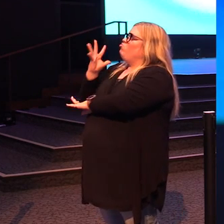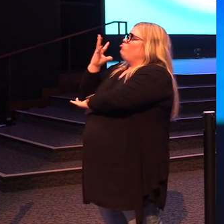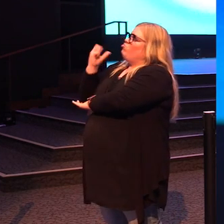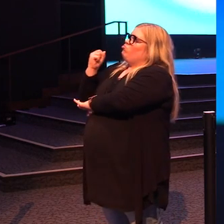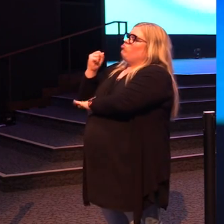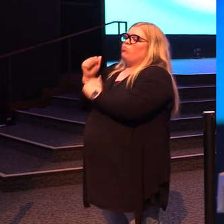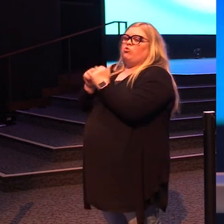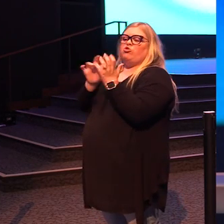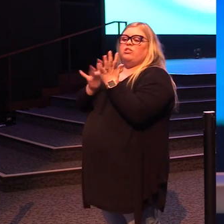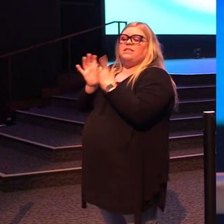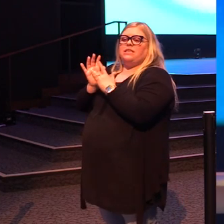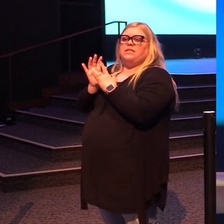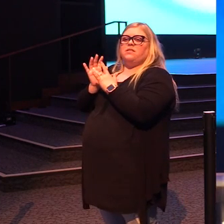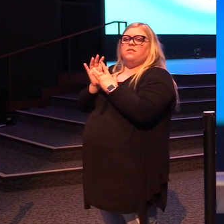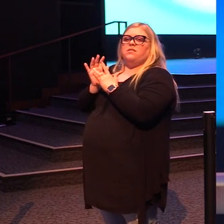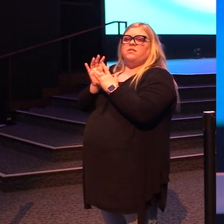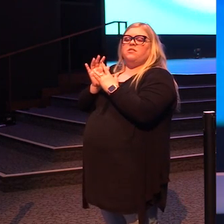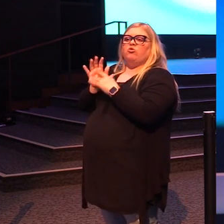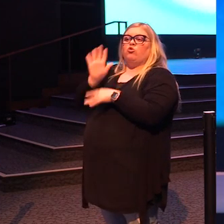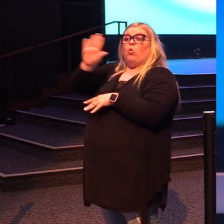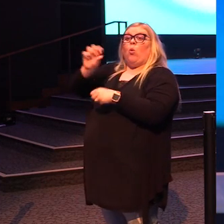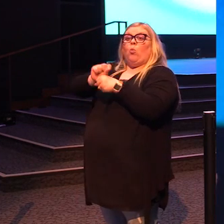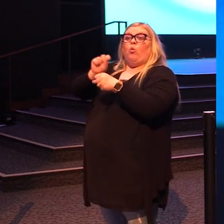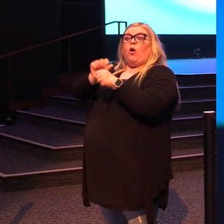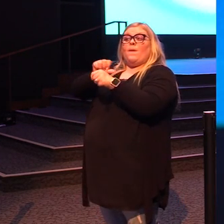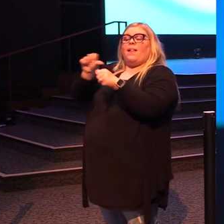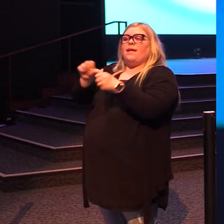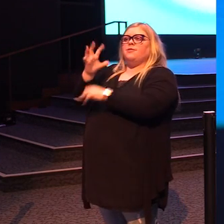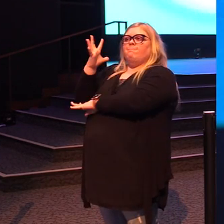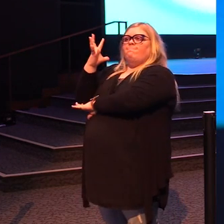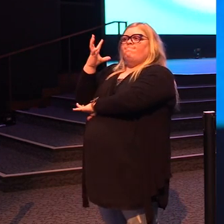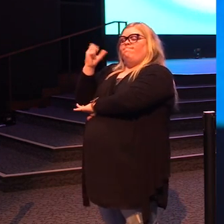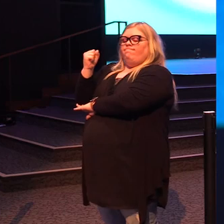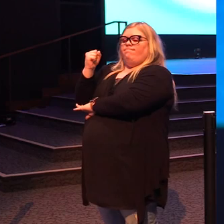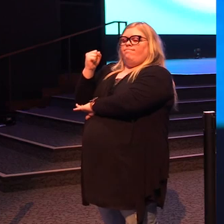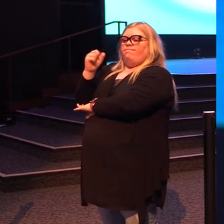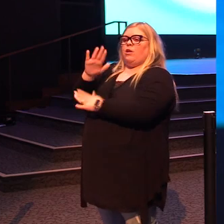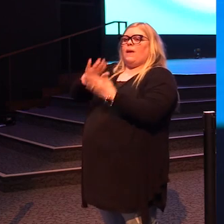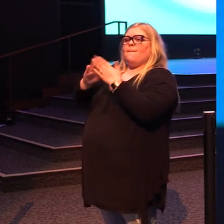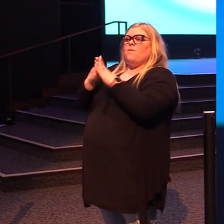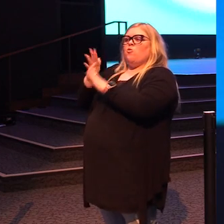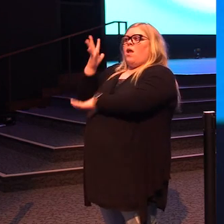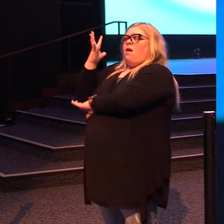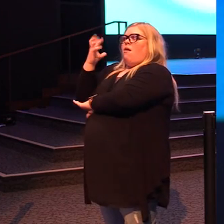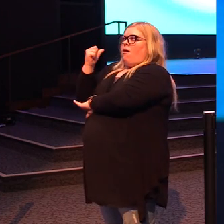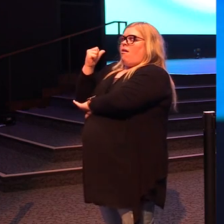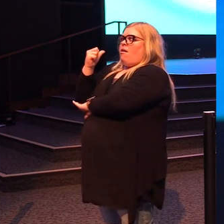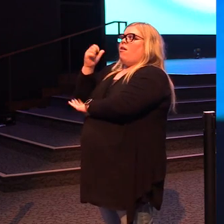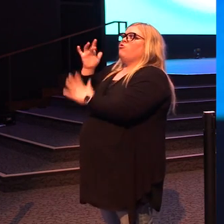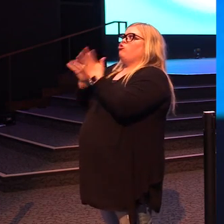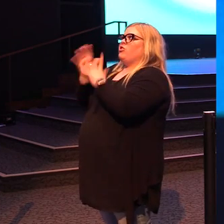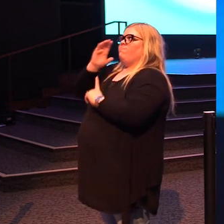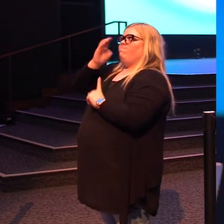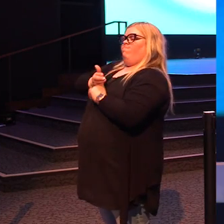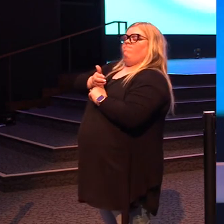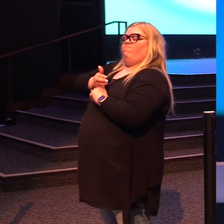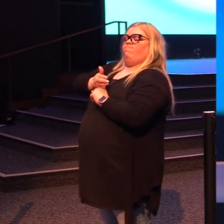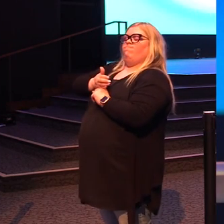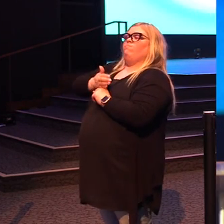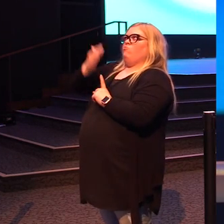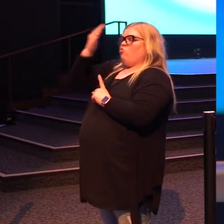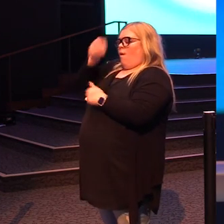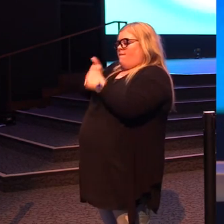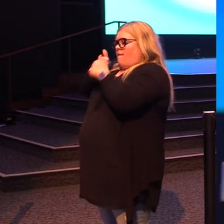You begin to stand in your workplace. You begin to stand in your community. You begin to stand on the Word of God